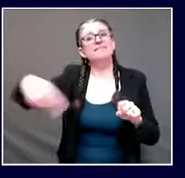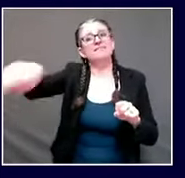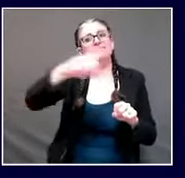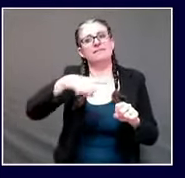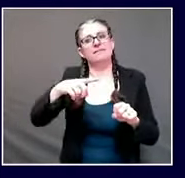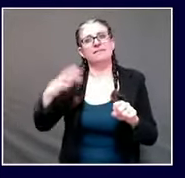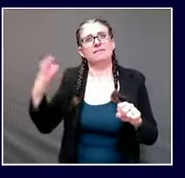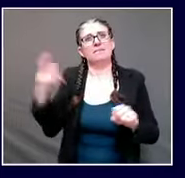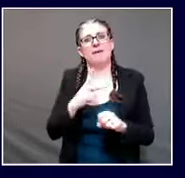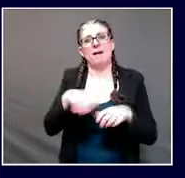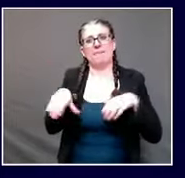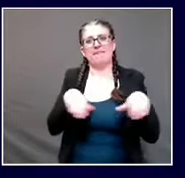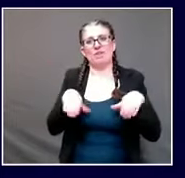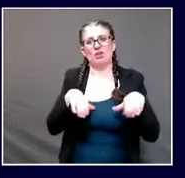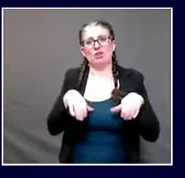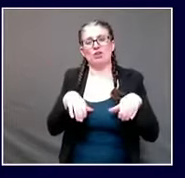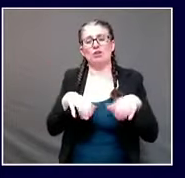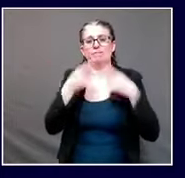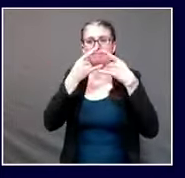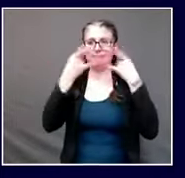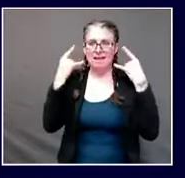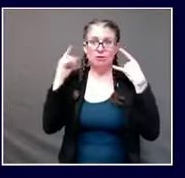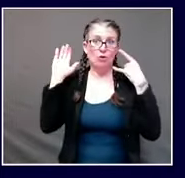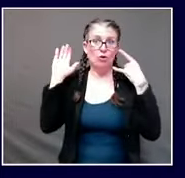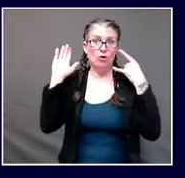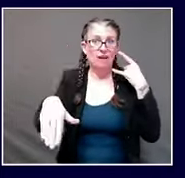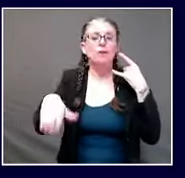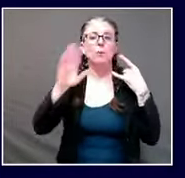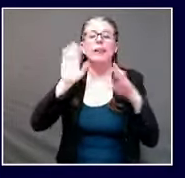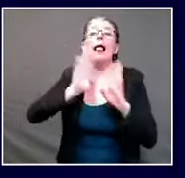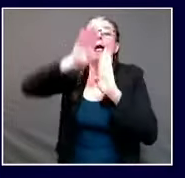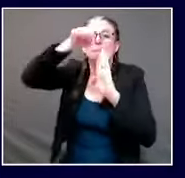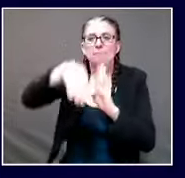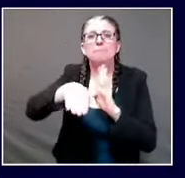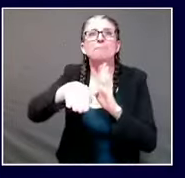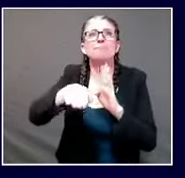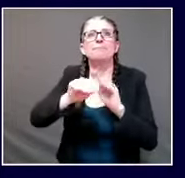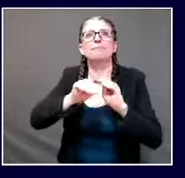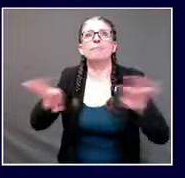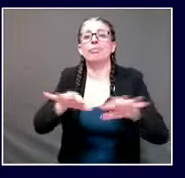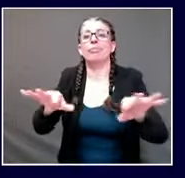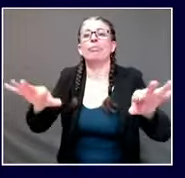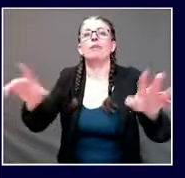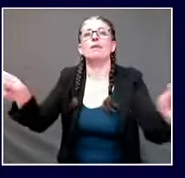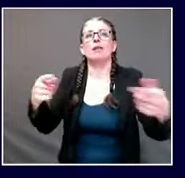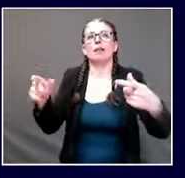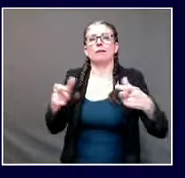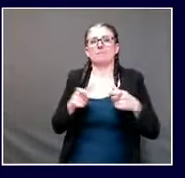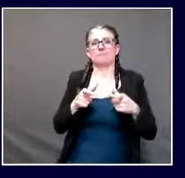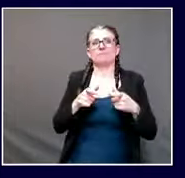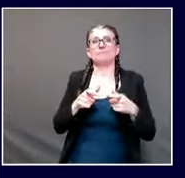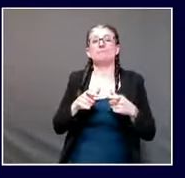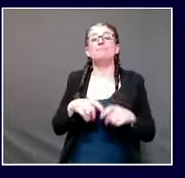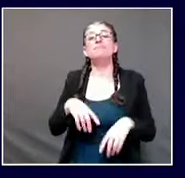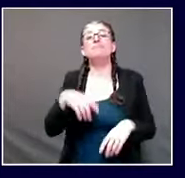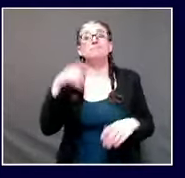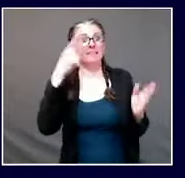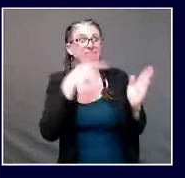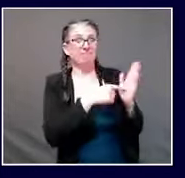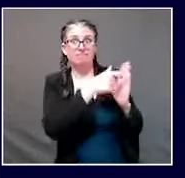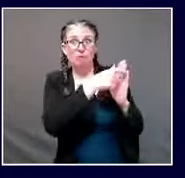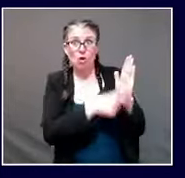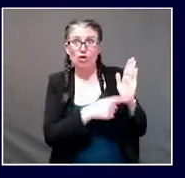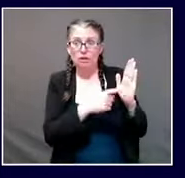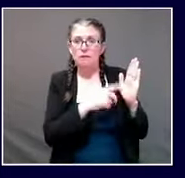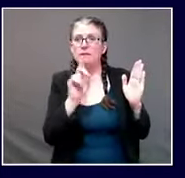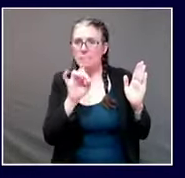although the projections in that paper were dire they are not set in stone we still have within our ability to change the course of